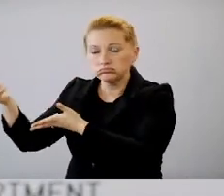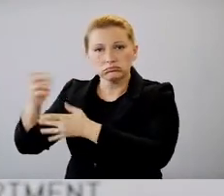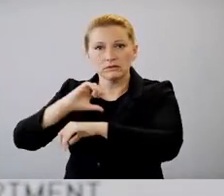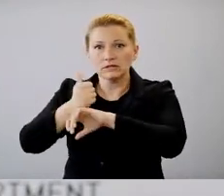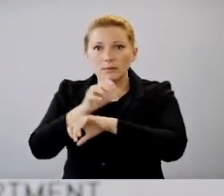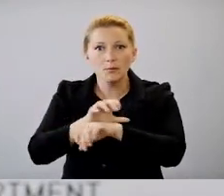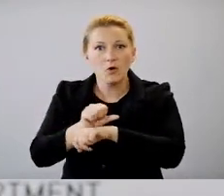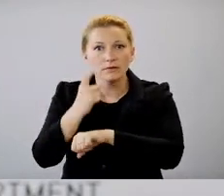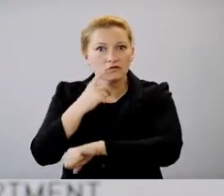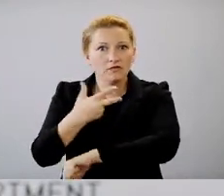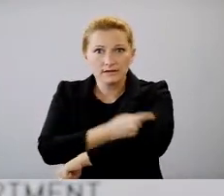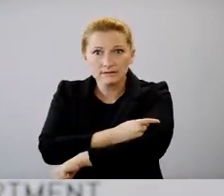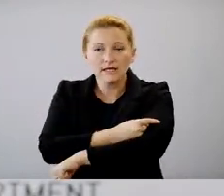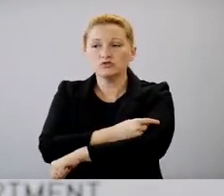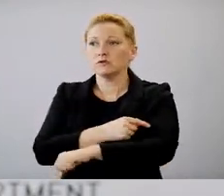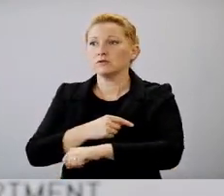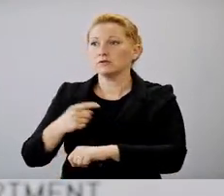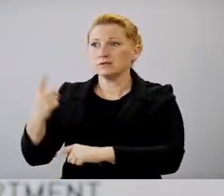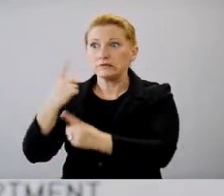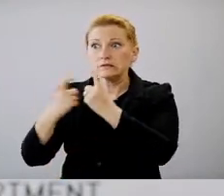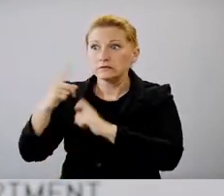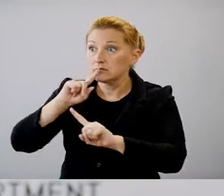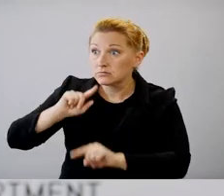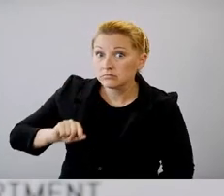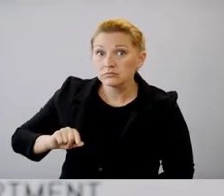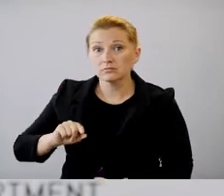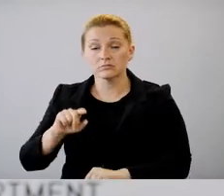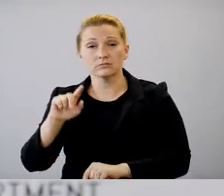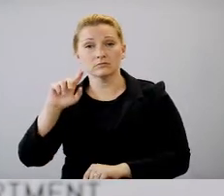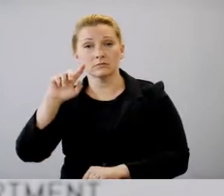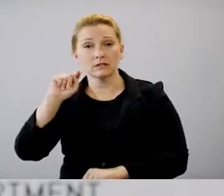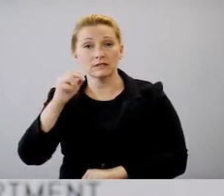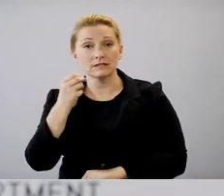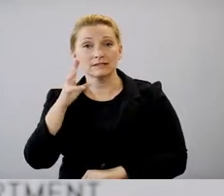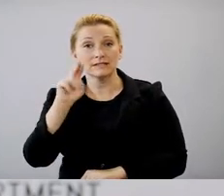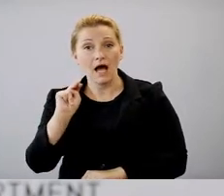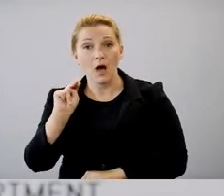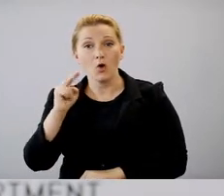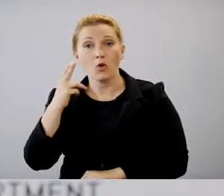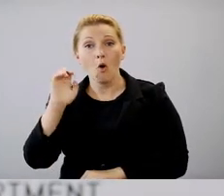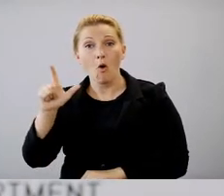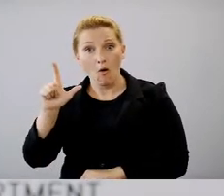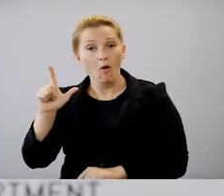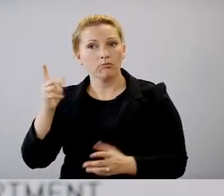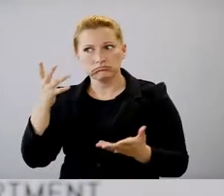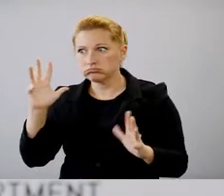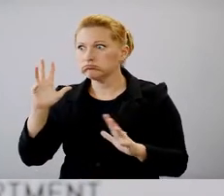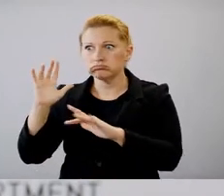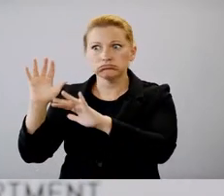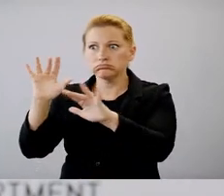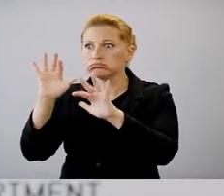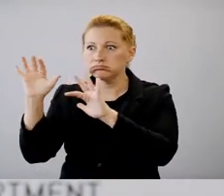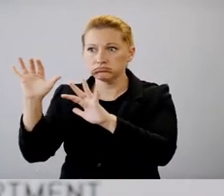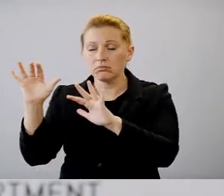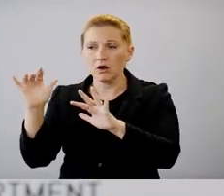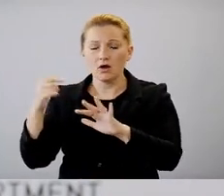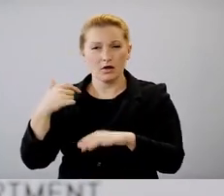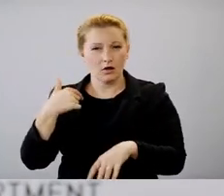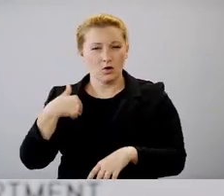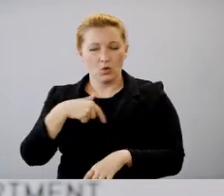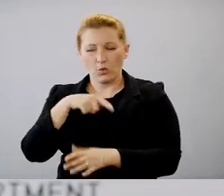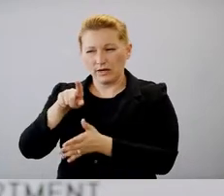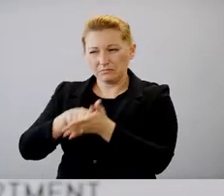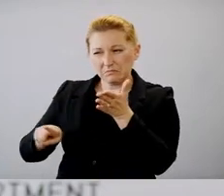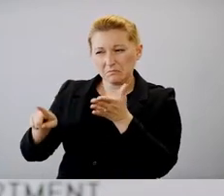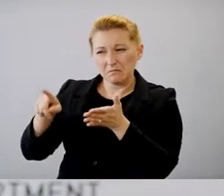them to get vaccinated, answering questions, doing town halls and those types of things. We continue to look at the benefit of that, versus